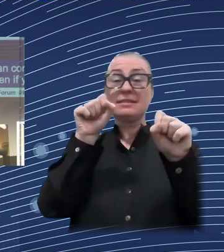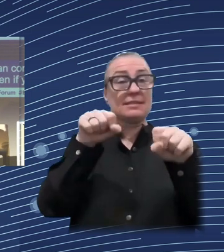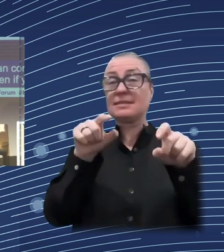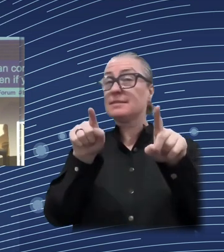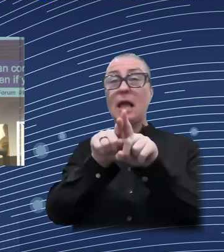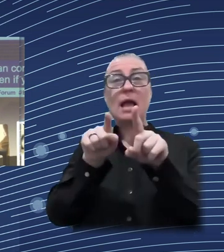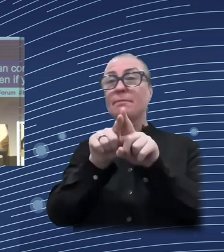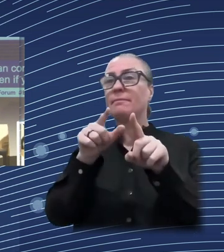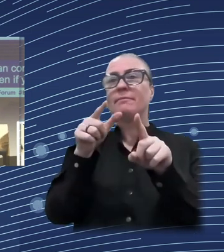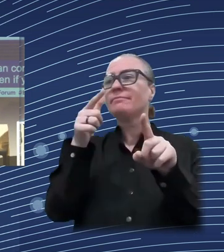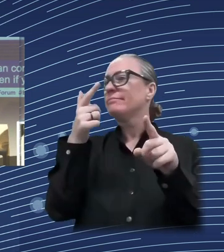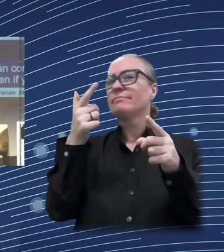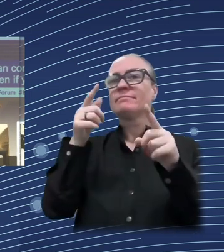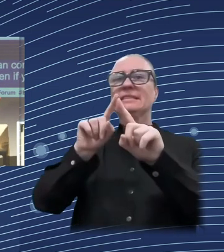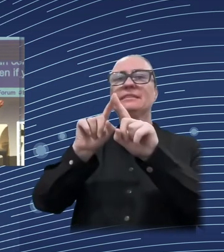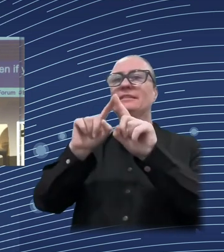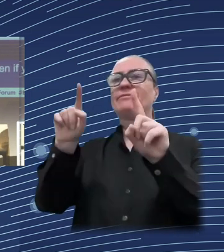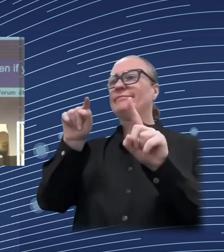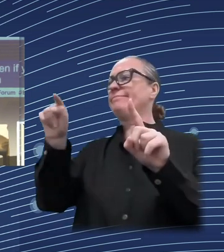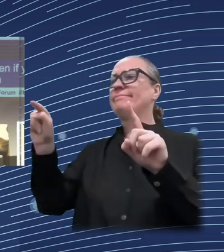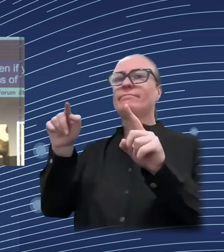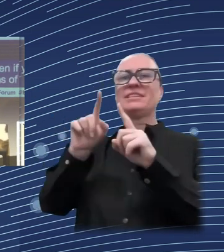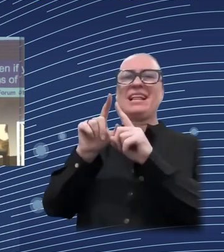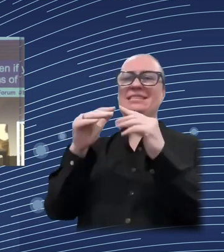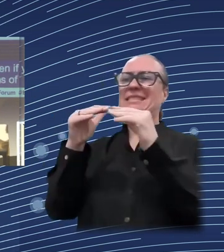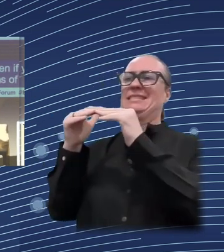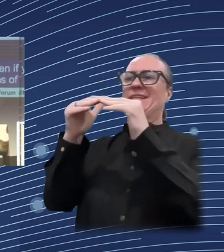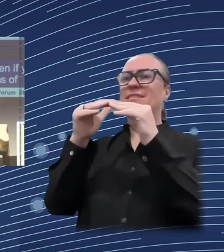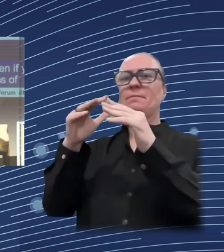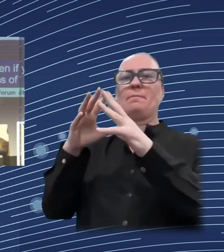in terms of assessing policy, you are gaining a lot of flexibility.